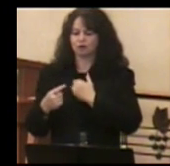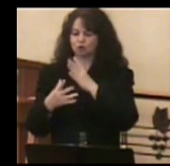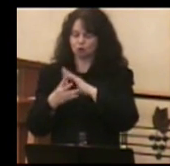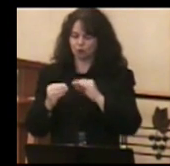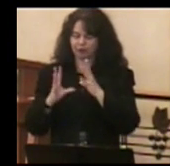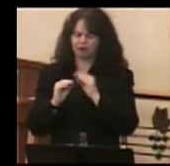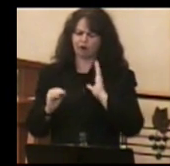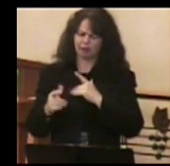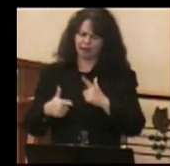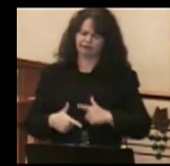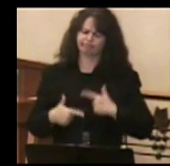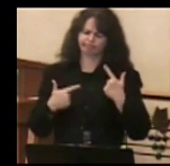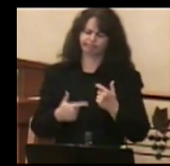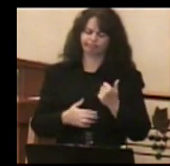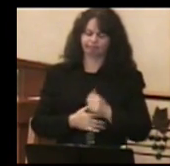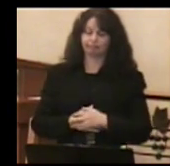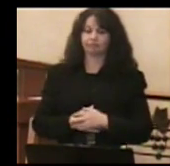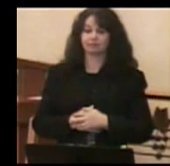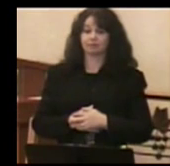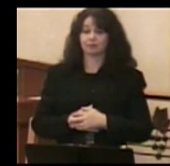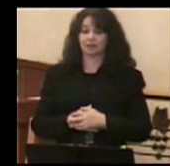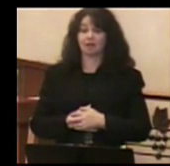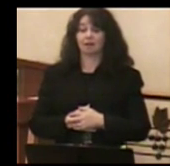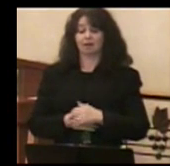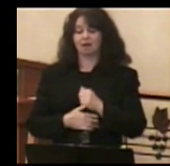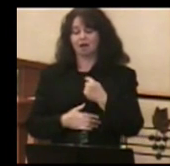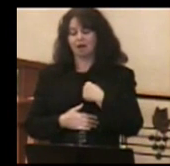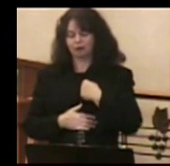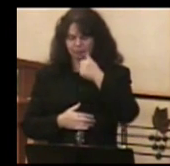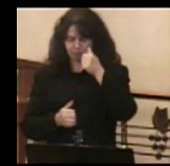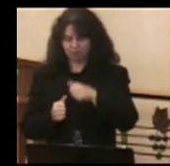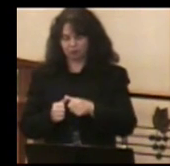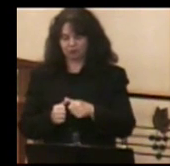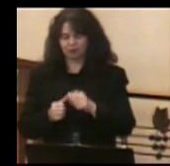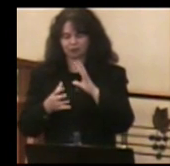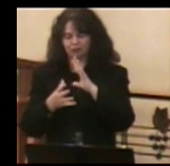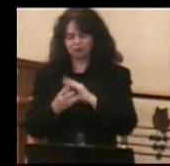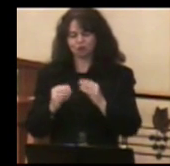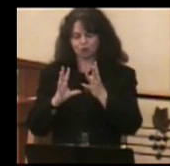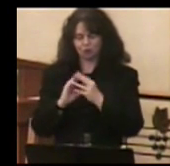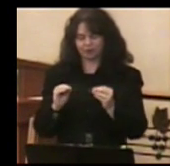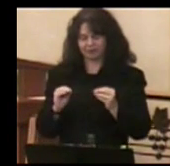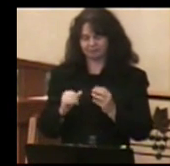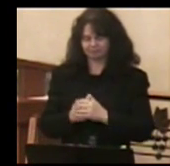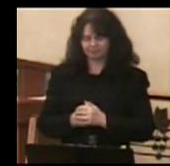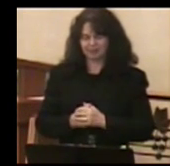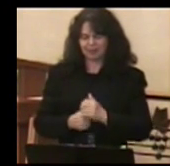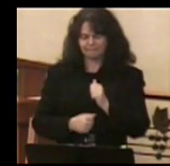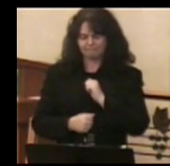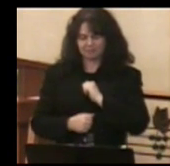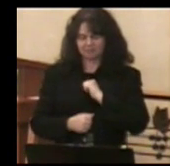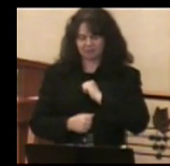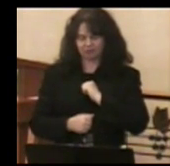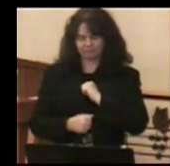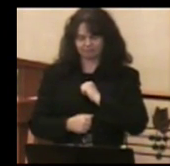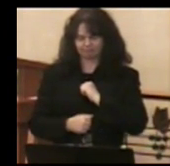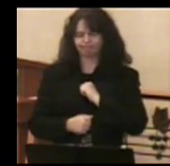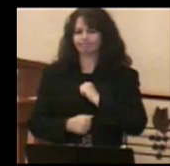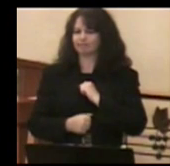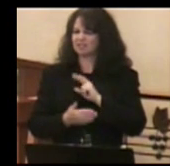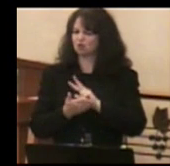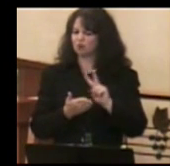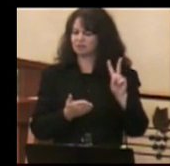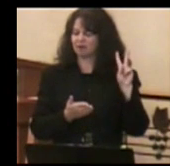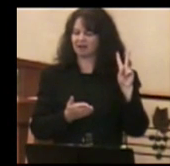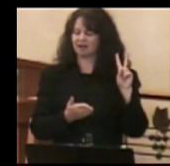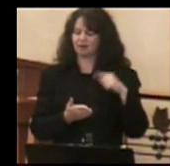In fact, I was reminded of this story and the power of being sent out and anointed with promise just a few weeks